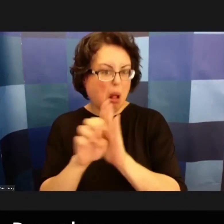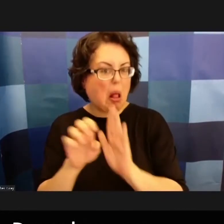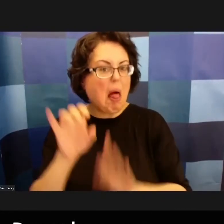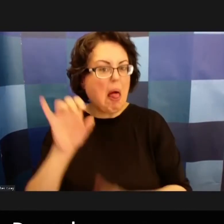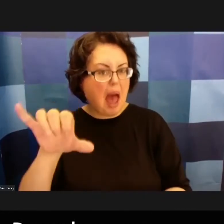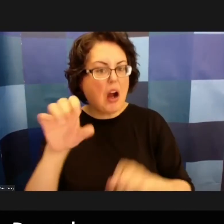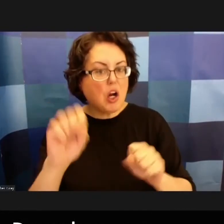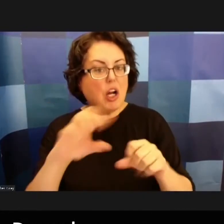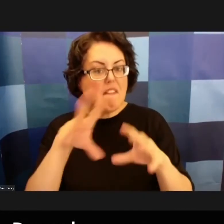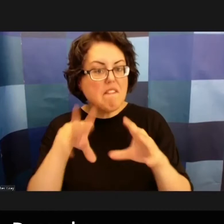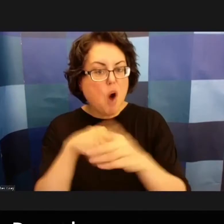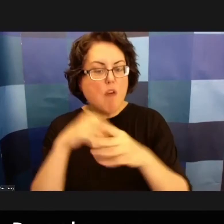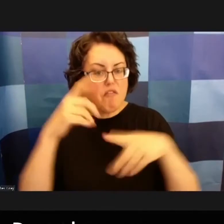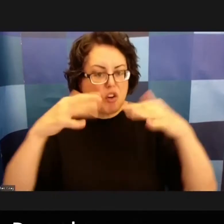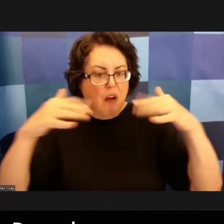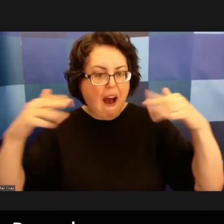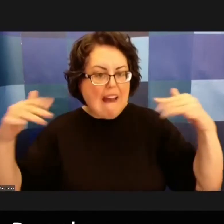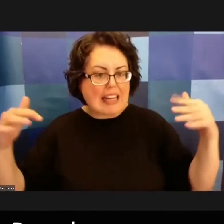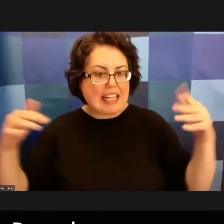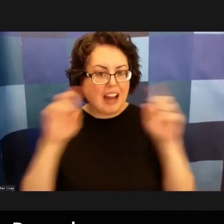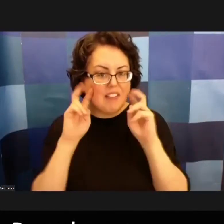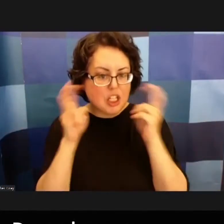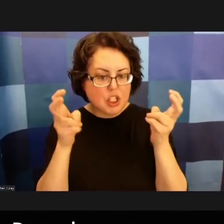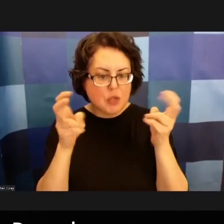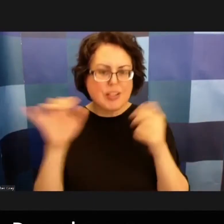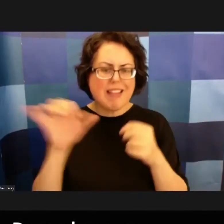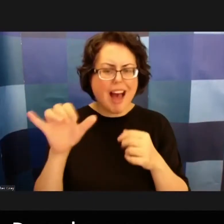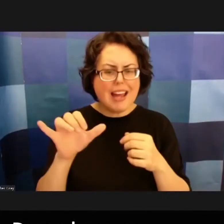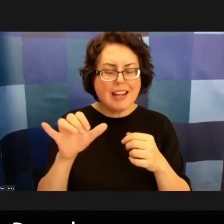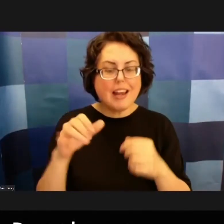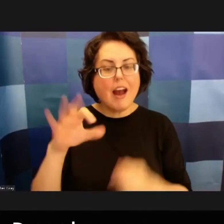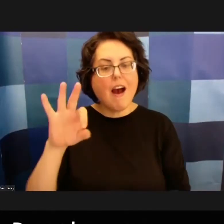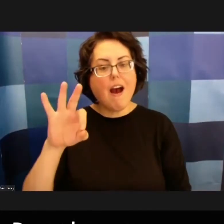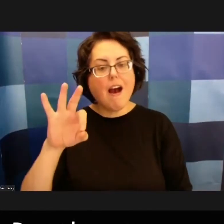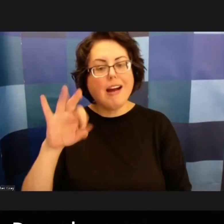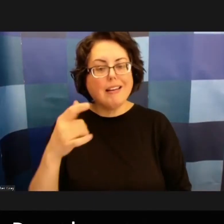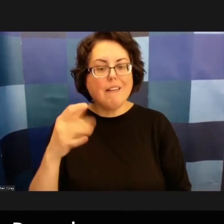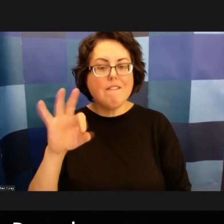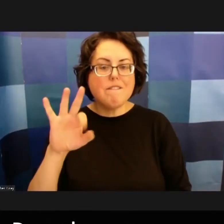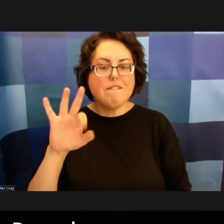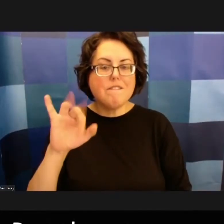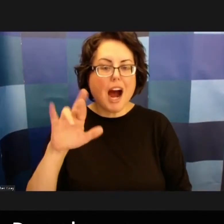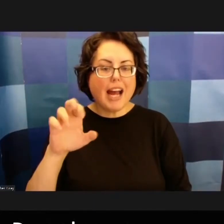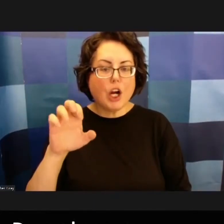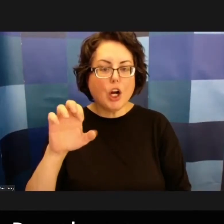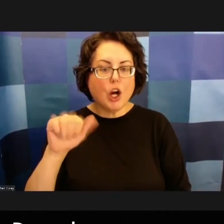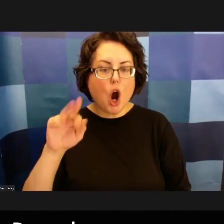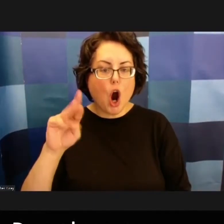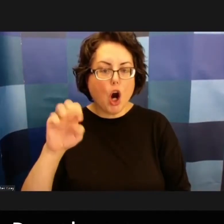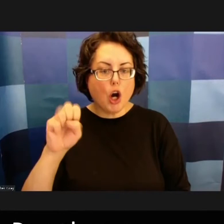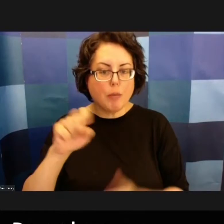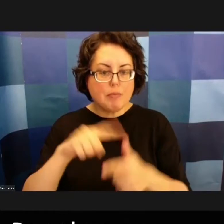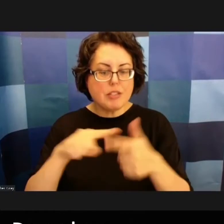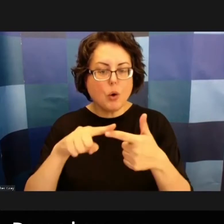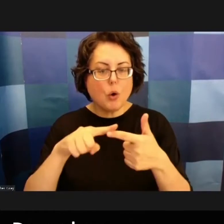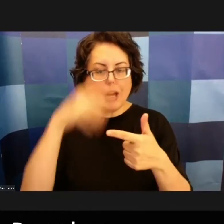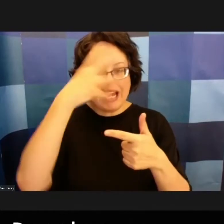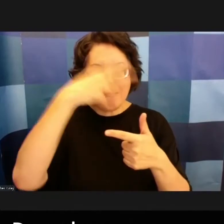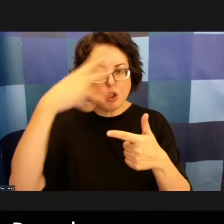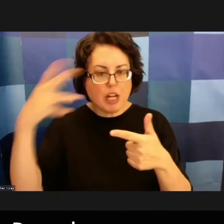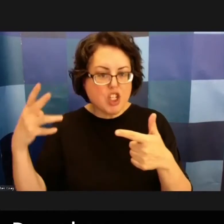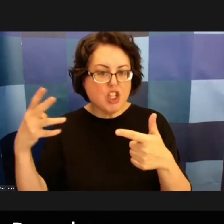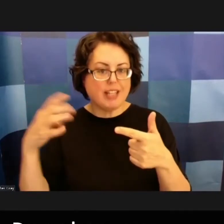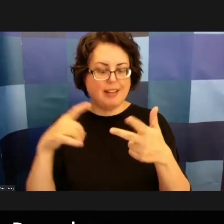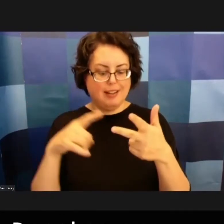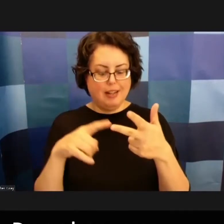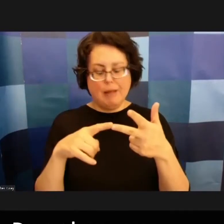um firearms or immigration and if the administration or council members are interested in us you know